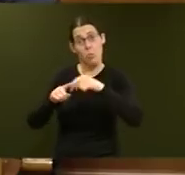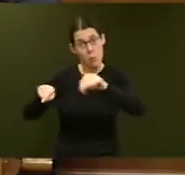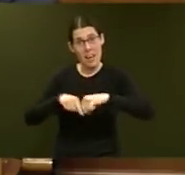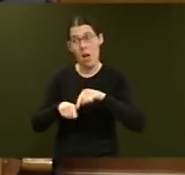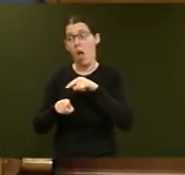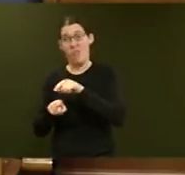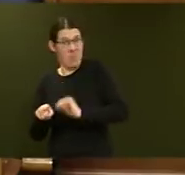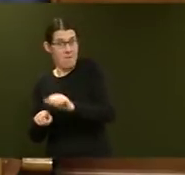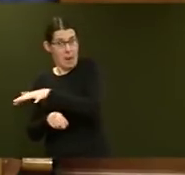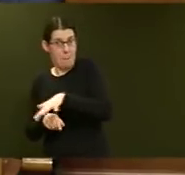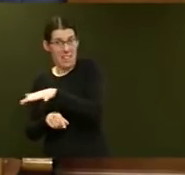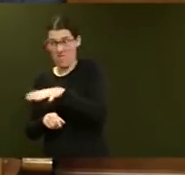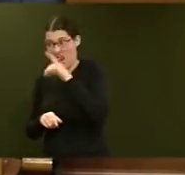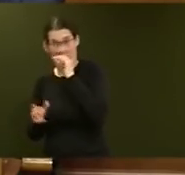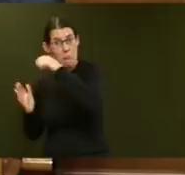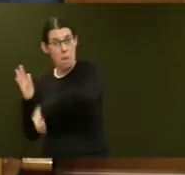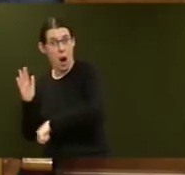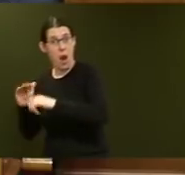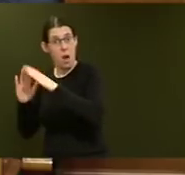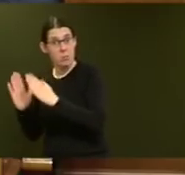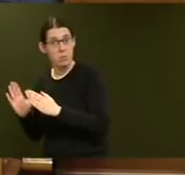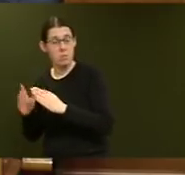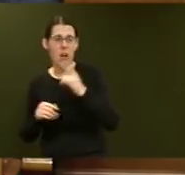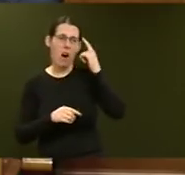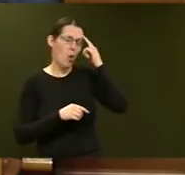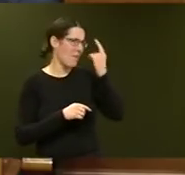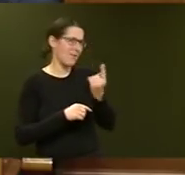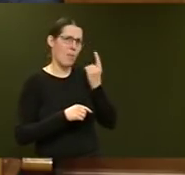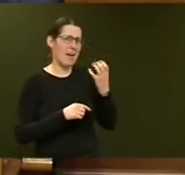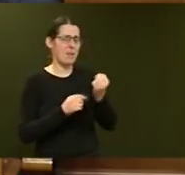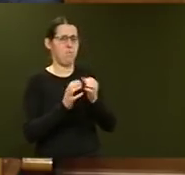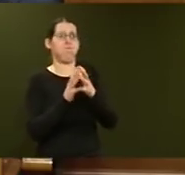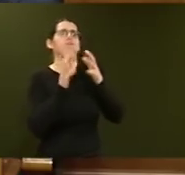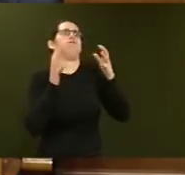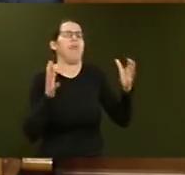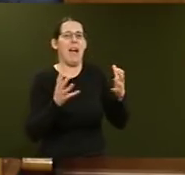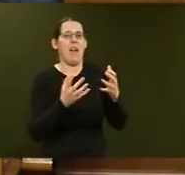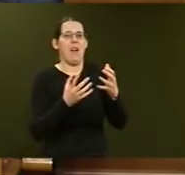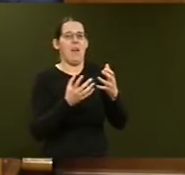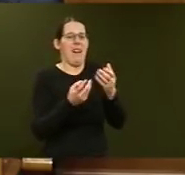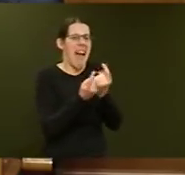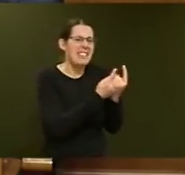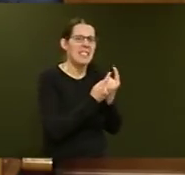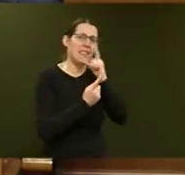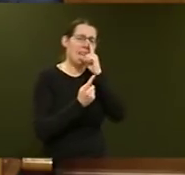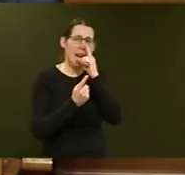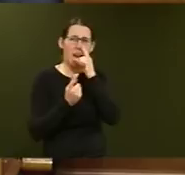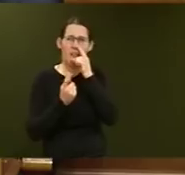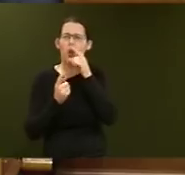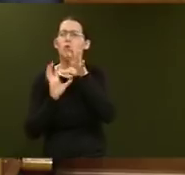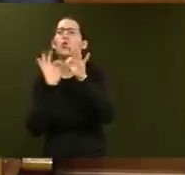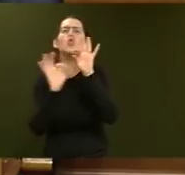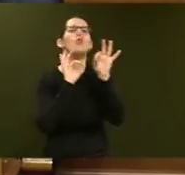Well, I don't think that someone with assets, considerable assets, who would have the pick of the homes on the market will